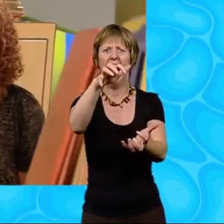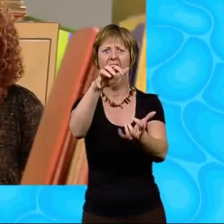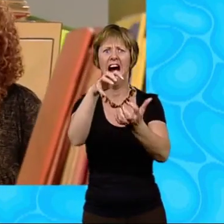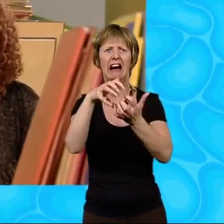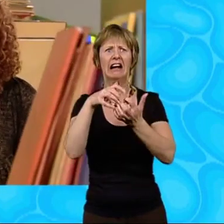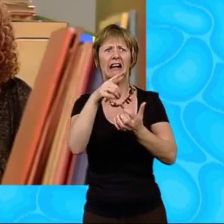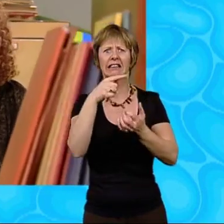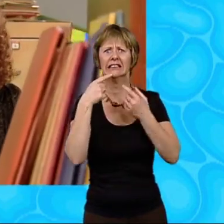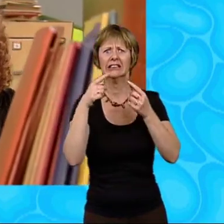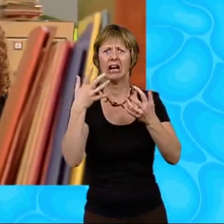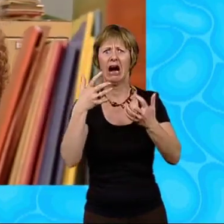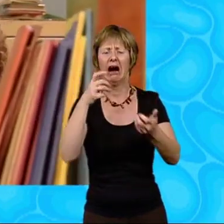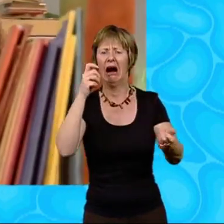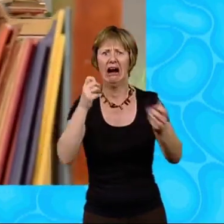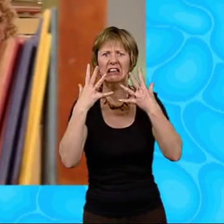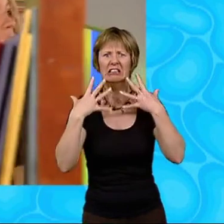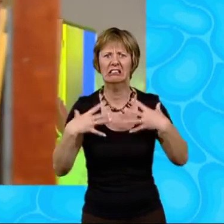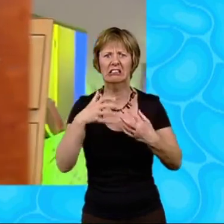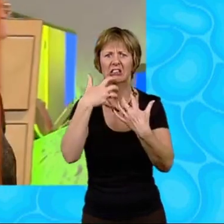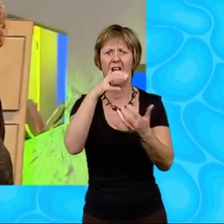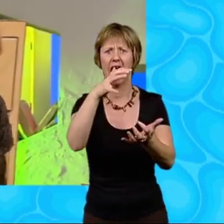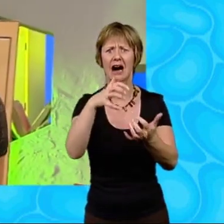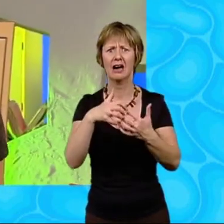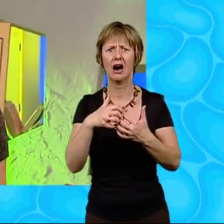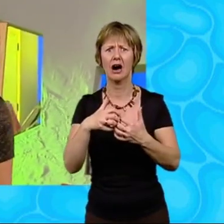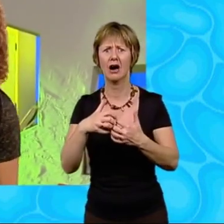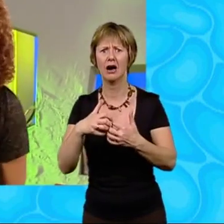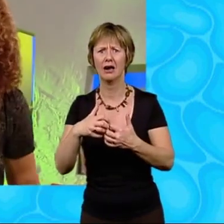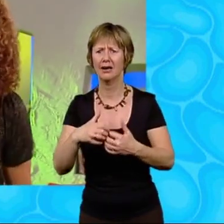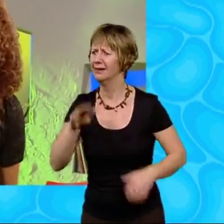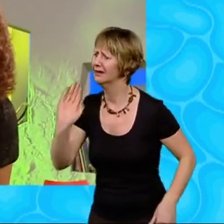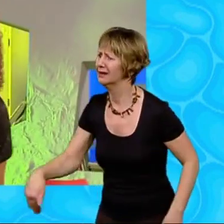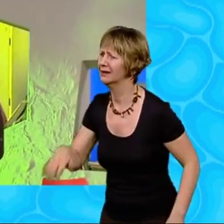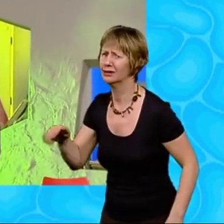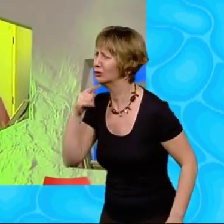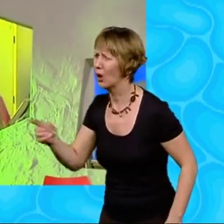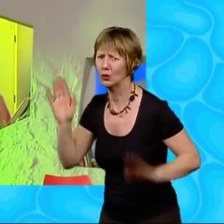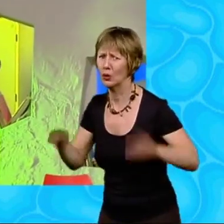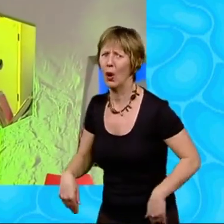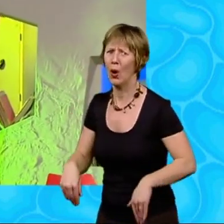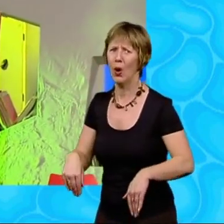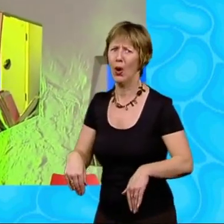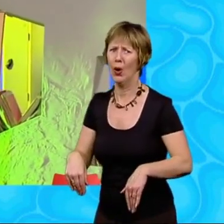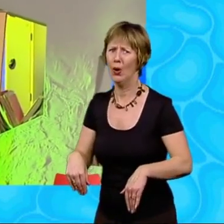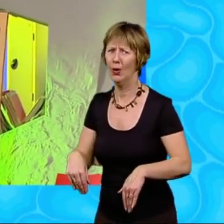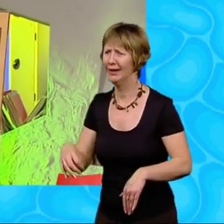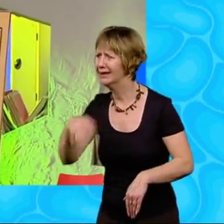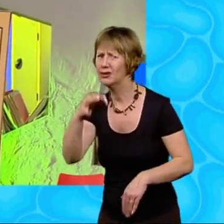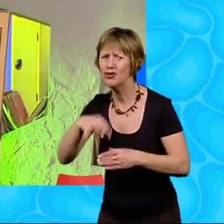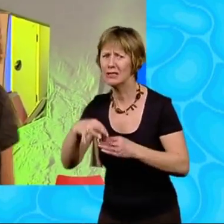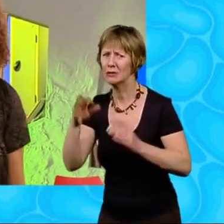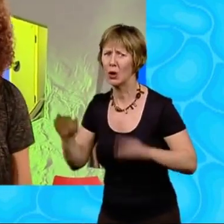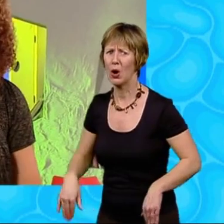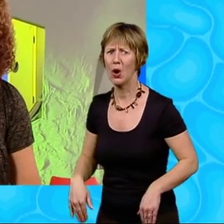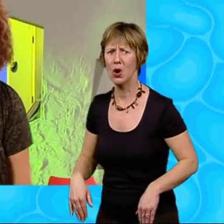turned into a dragon! Mira, we've warned you not to give her any crisps, Nicole snapped. This is what